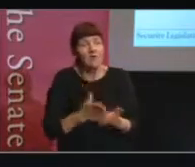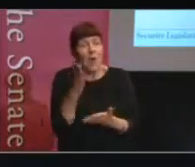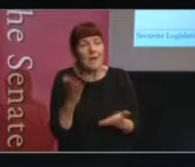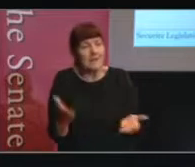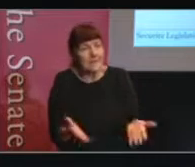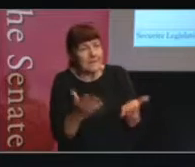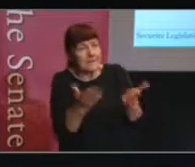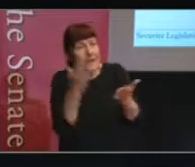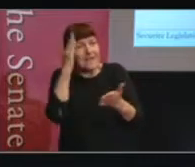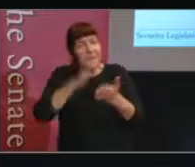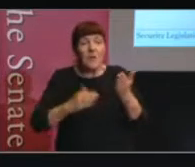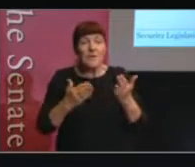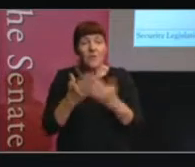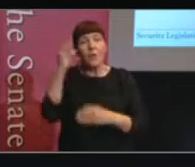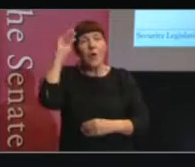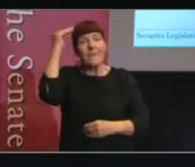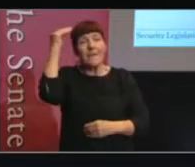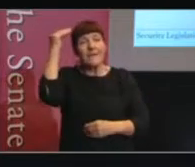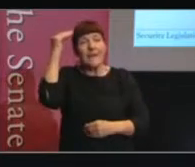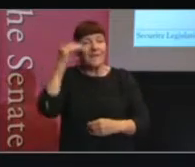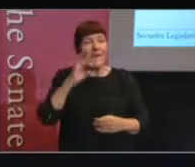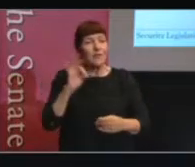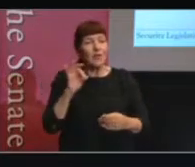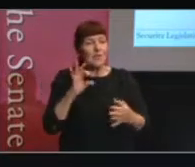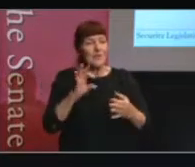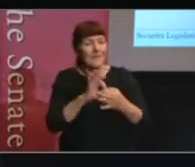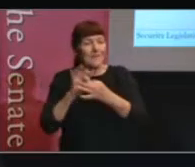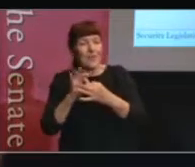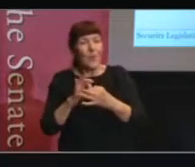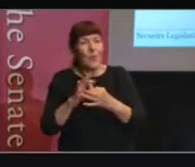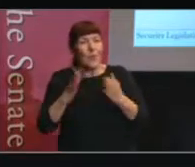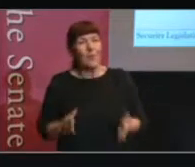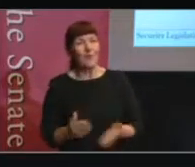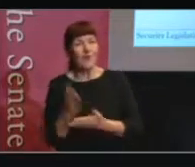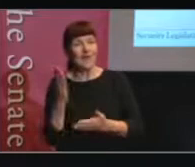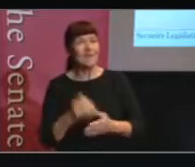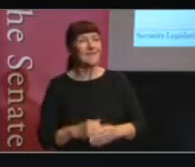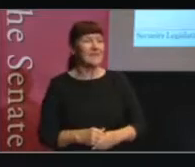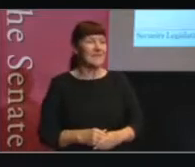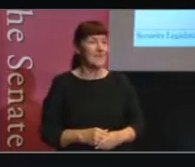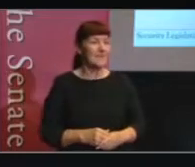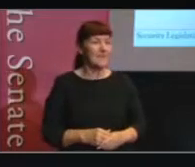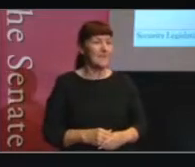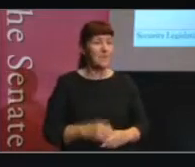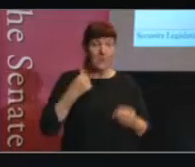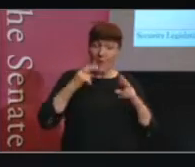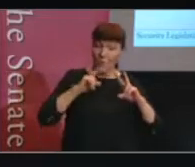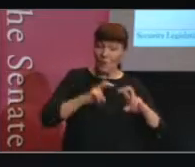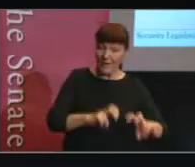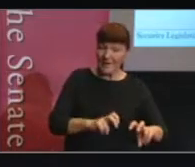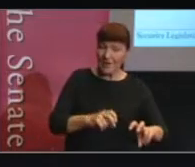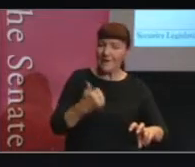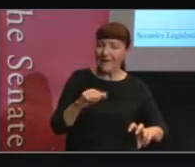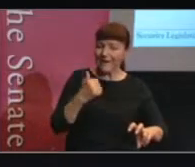through a committee that's got nothing to do with rights. And my research suggests this committee tells us something